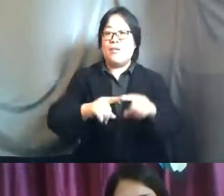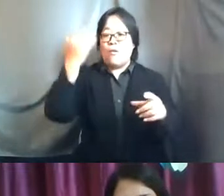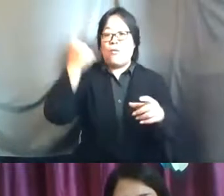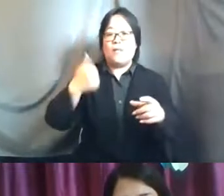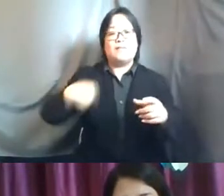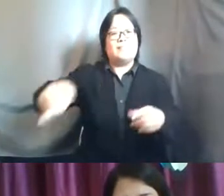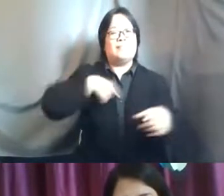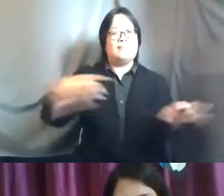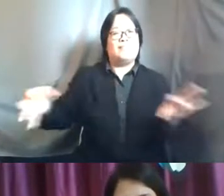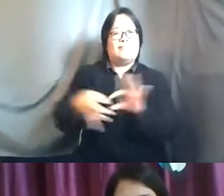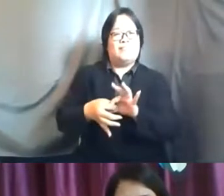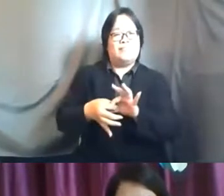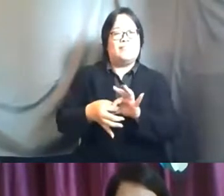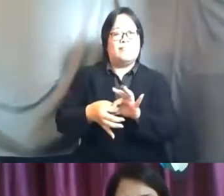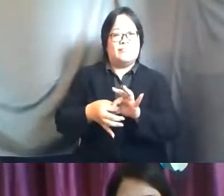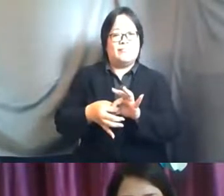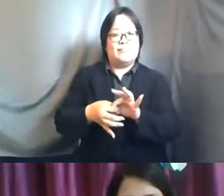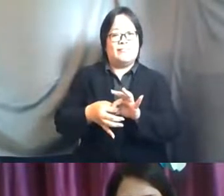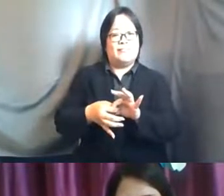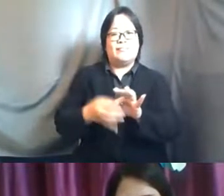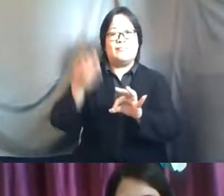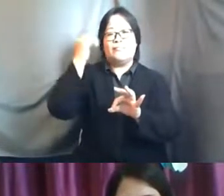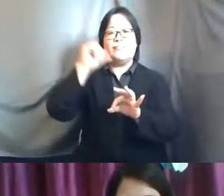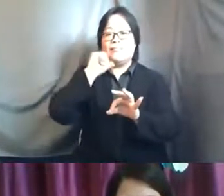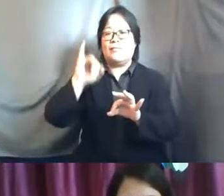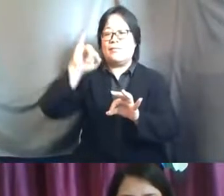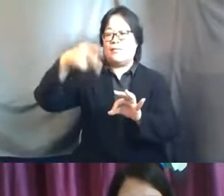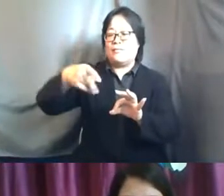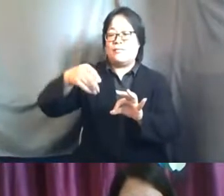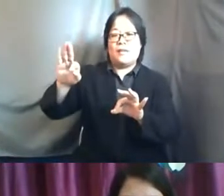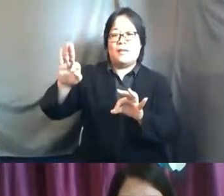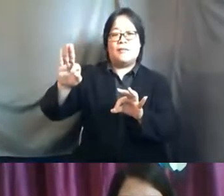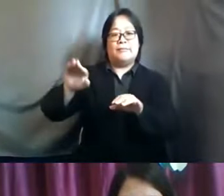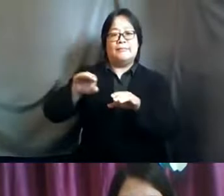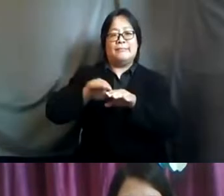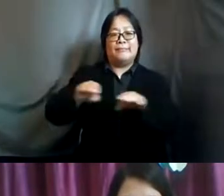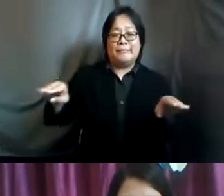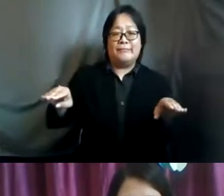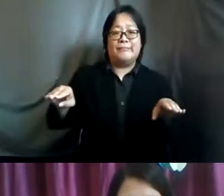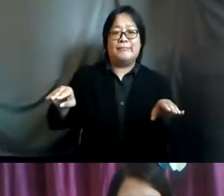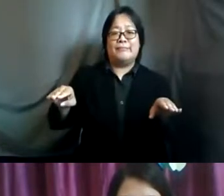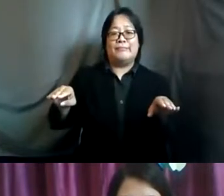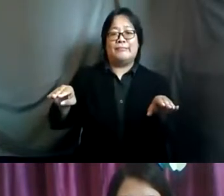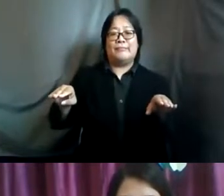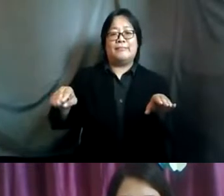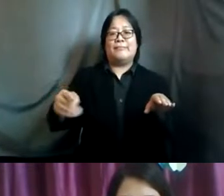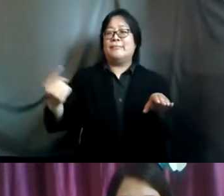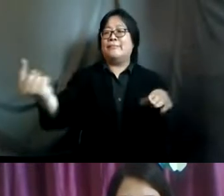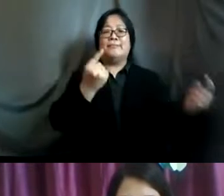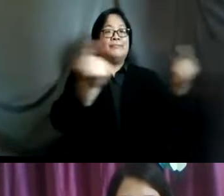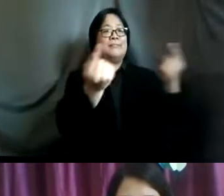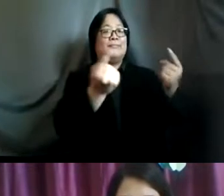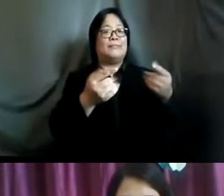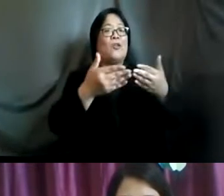member associations why not ippf be the platform to bring together everybody working in this